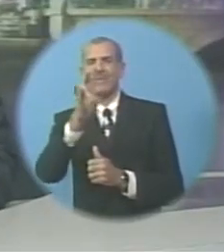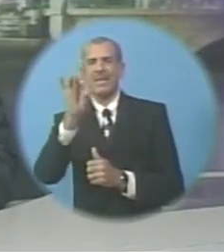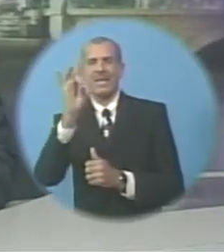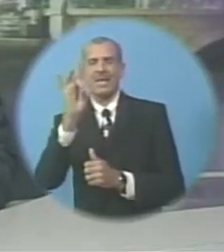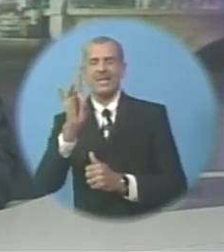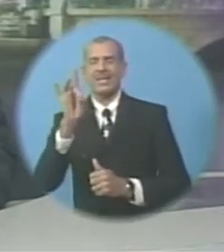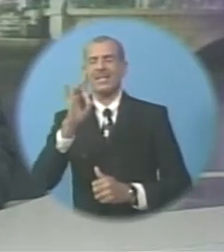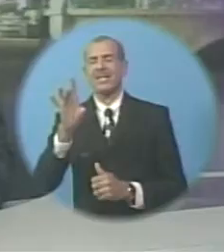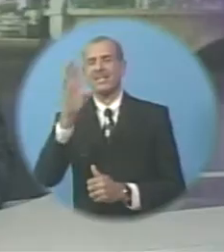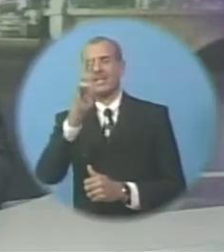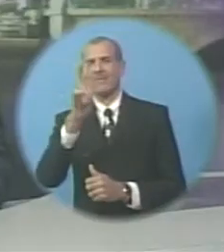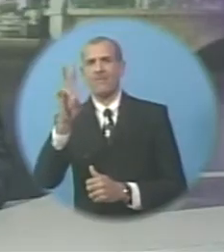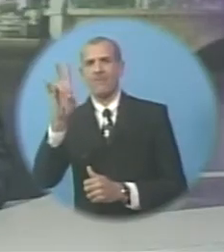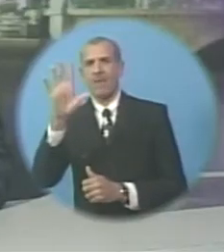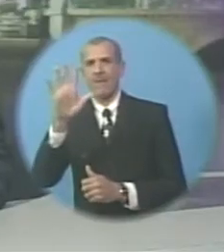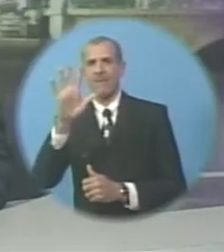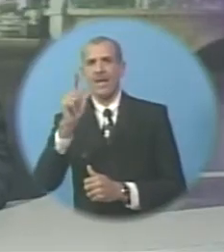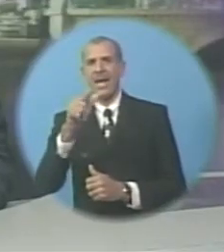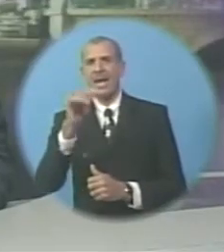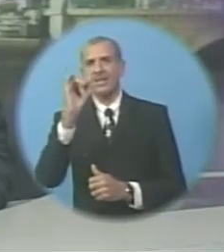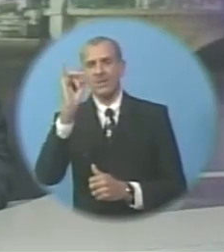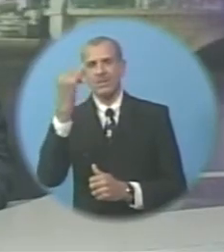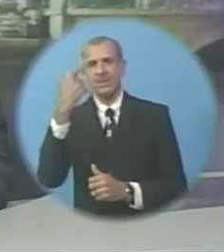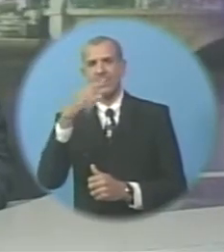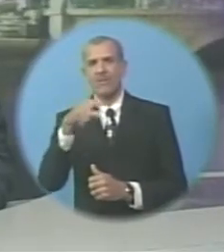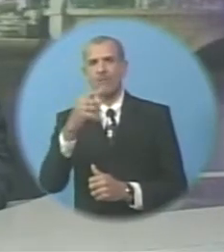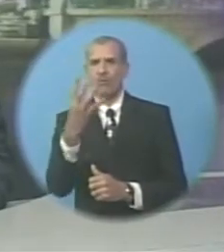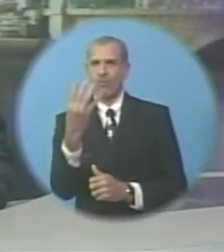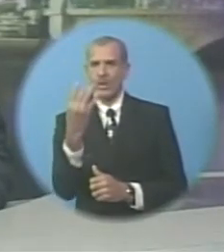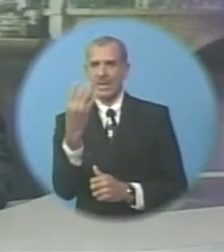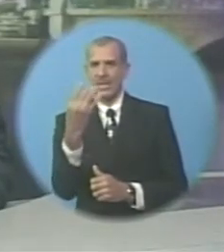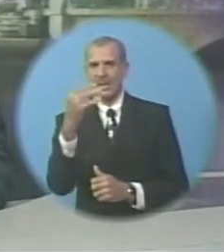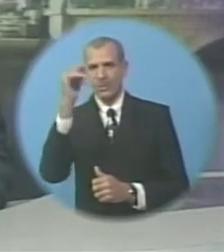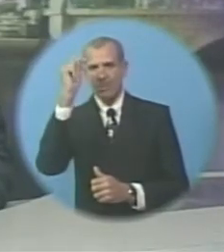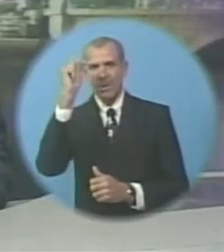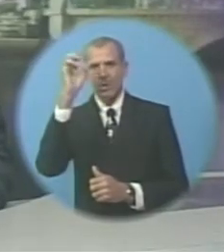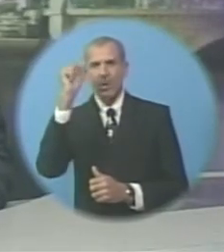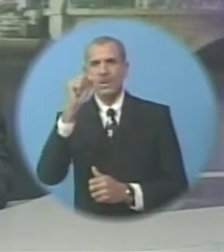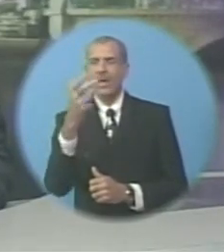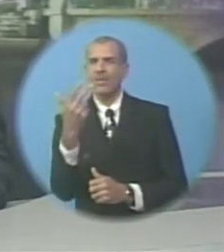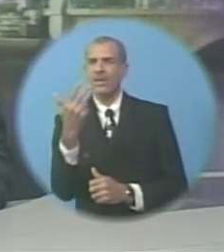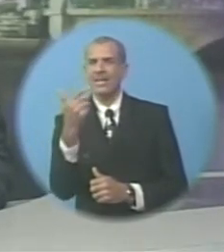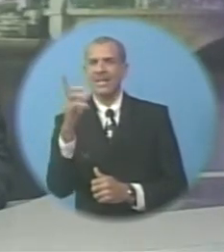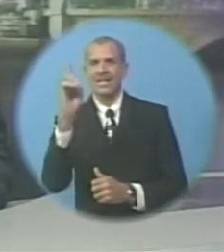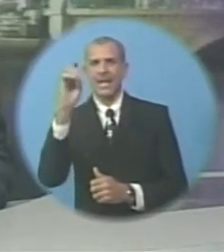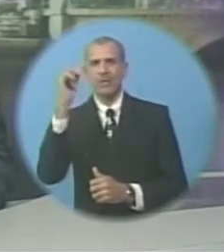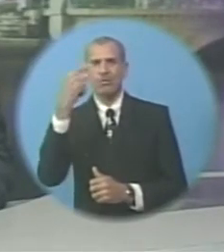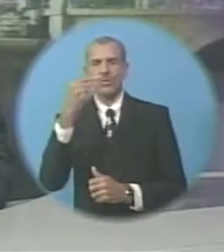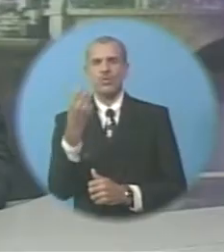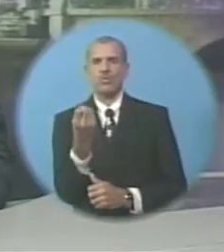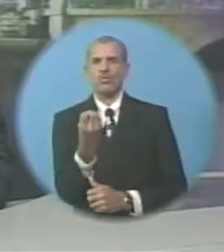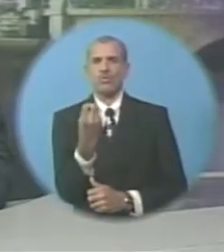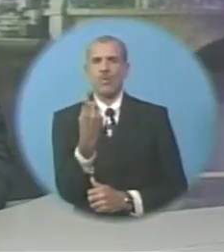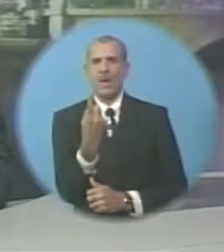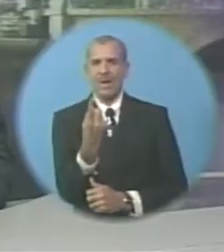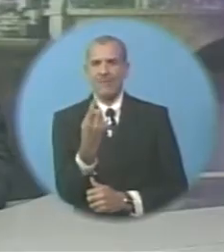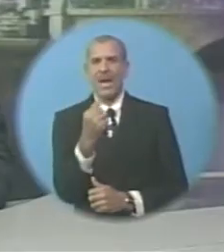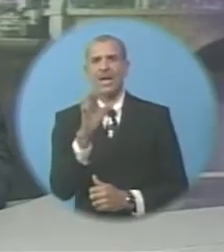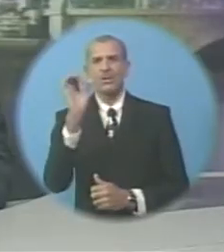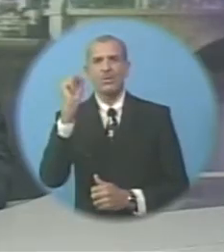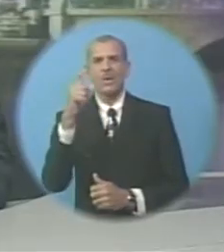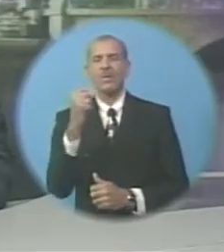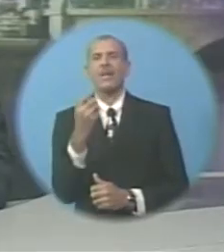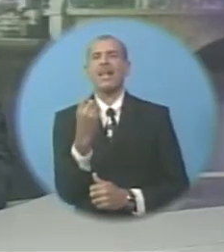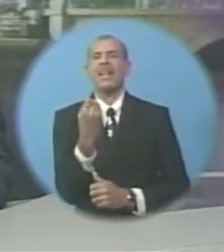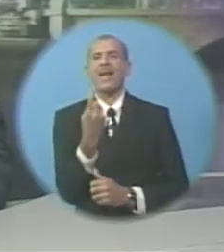George Stanfield Top scored For the Hawks He had 14 Tremaine Shaw Had 13 And Daniel Durant 12 And Shaquan Newton Had